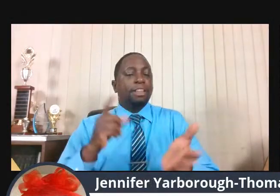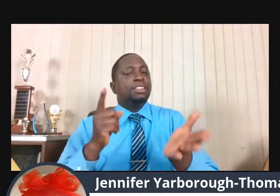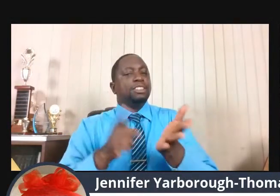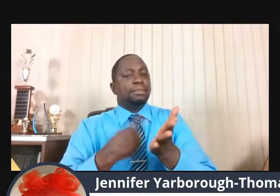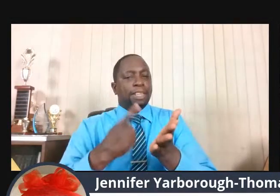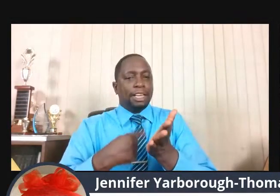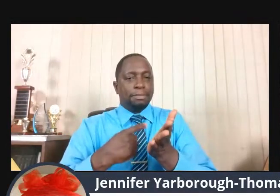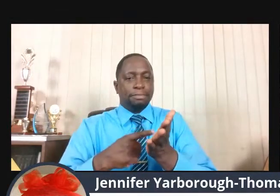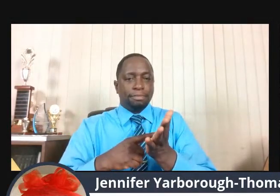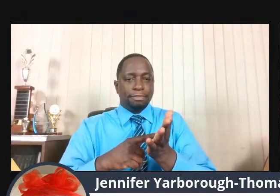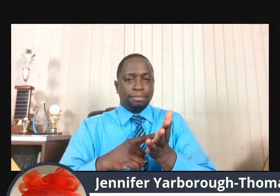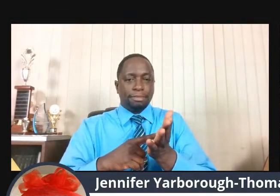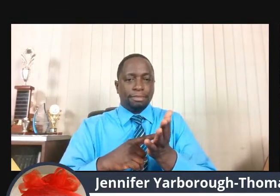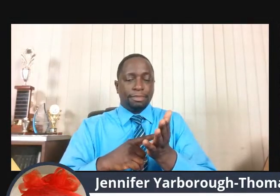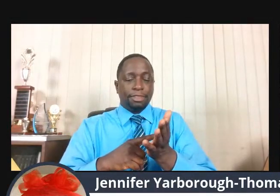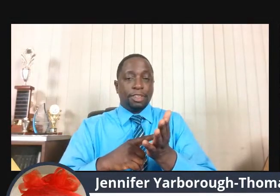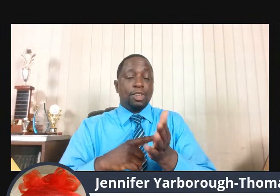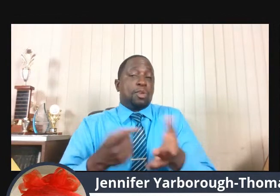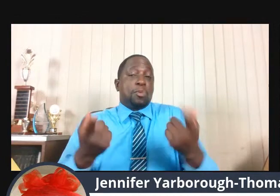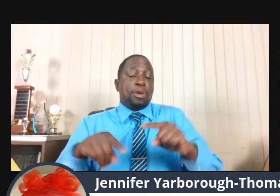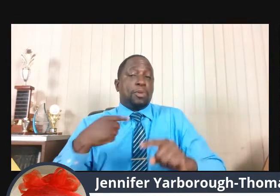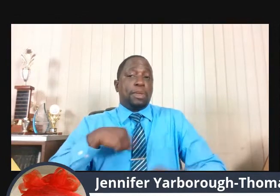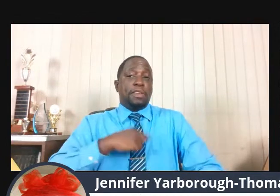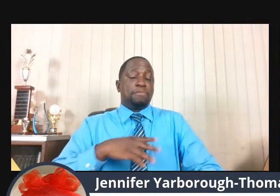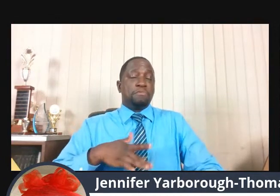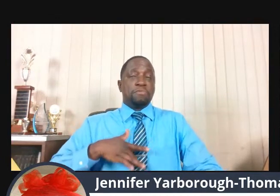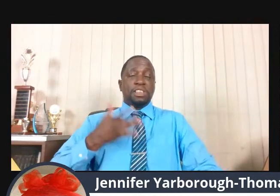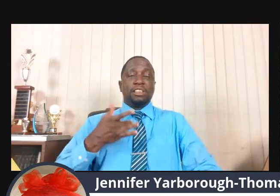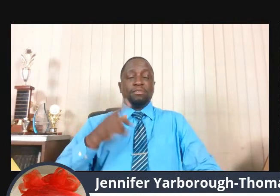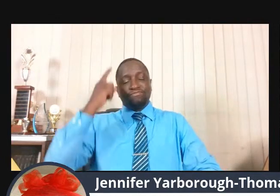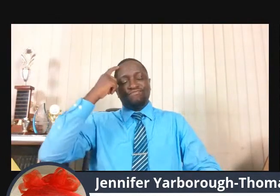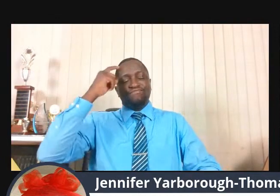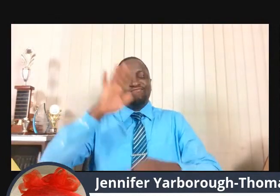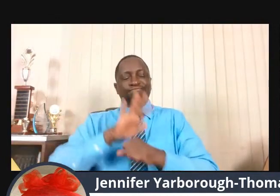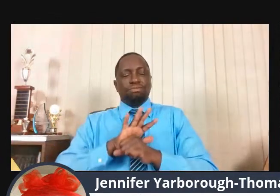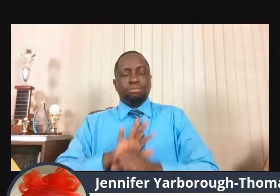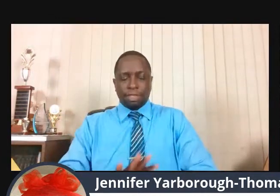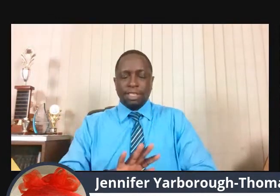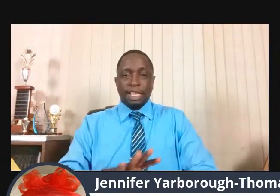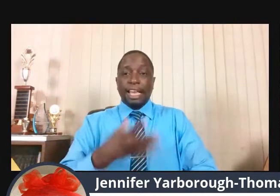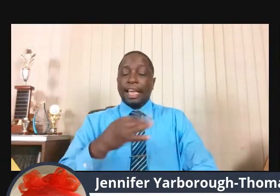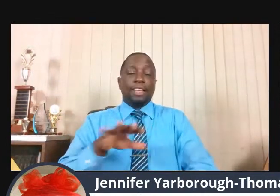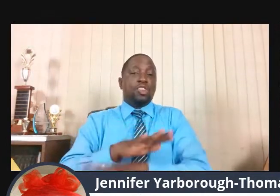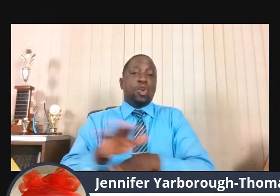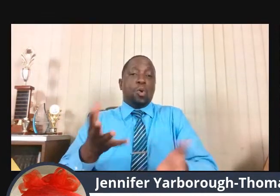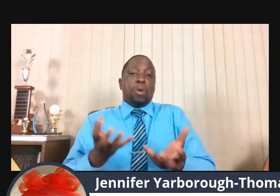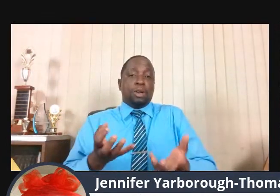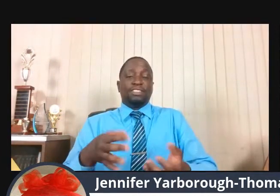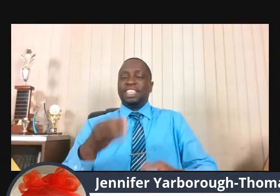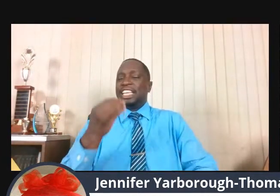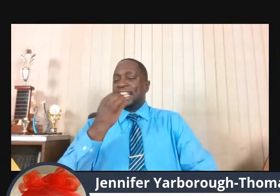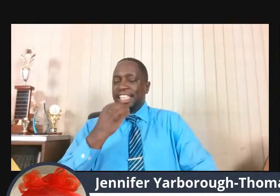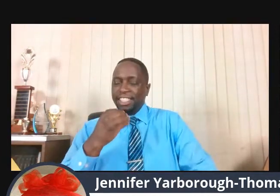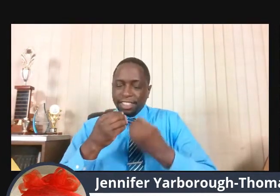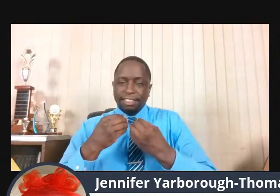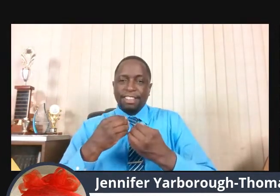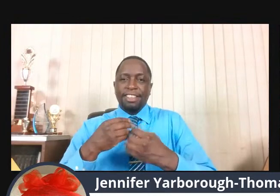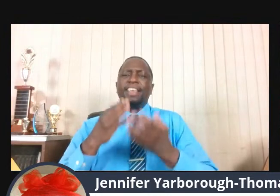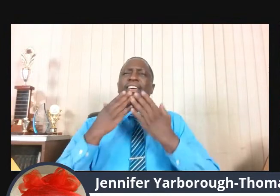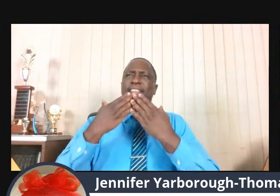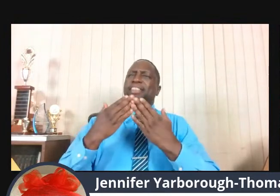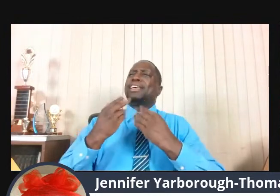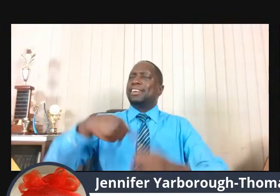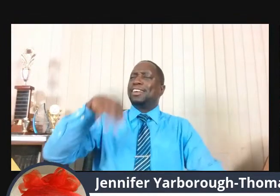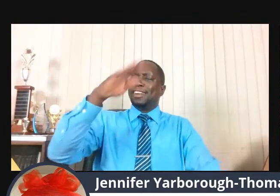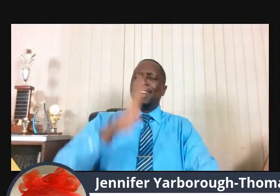Sometimes, when we are feeling depressed, and we don't want to eat, thank God